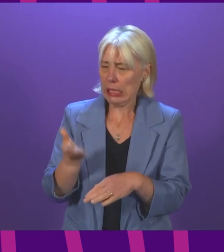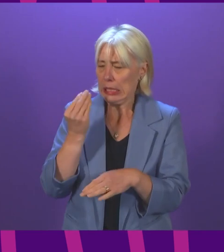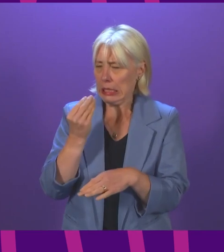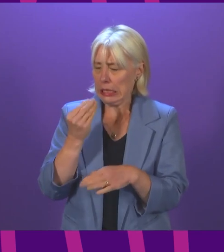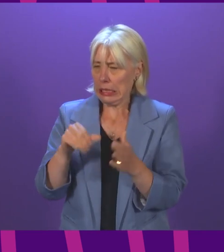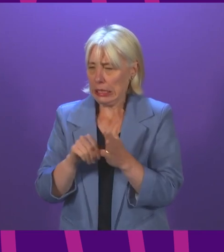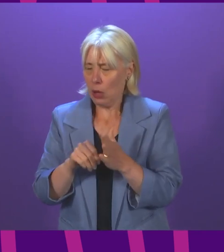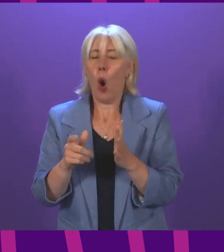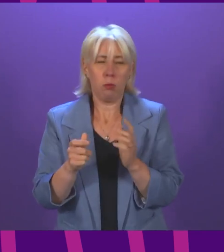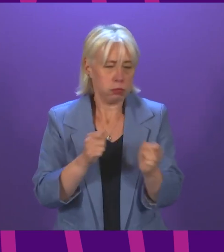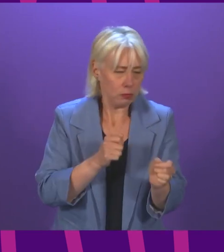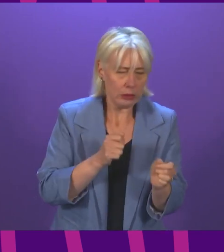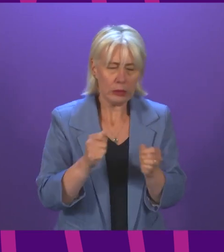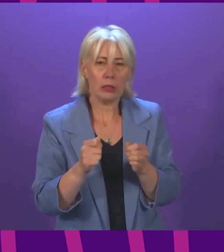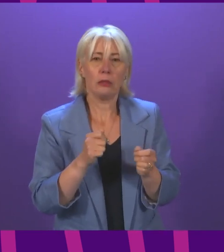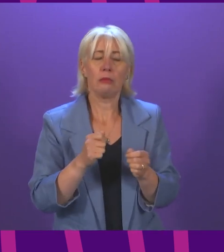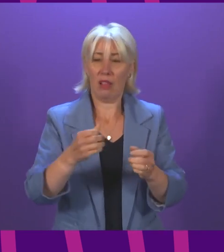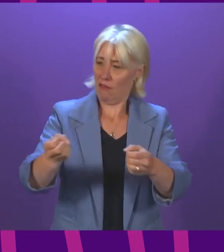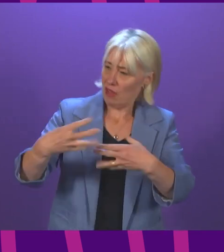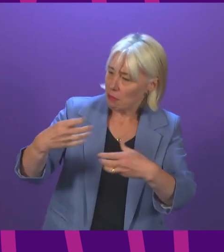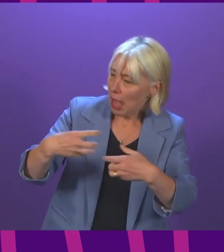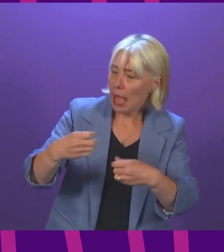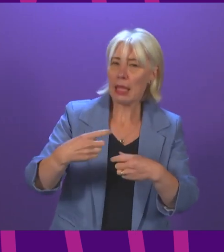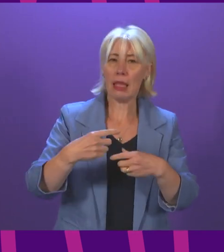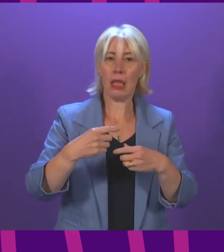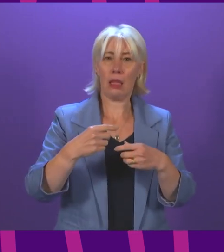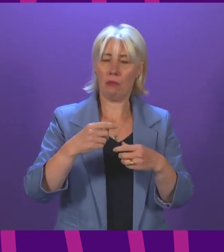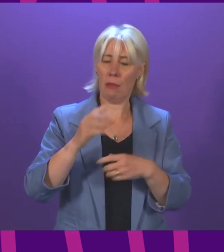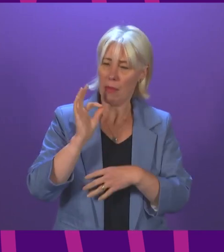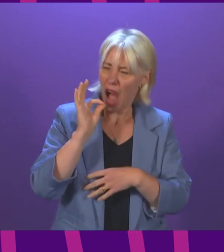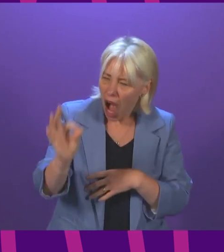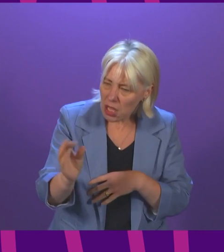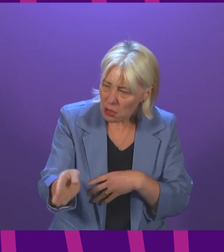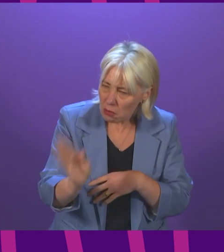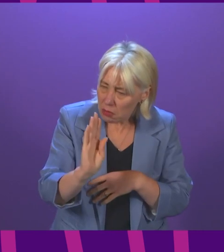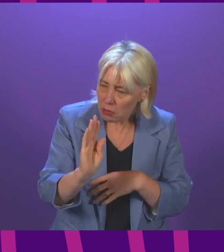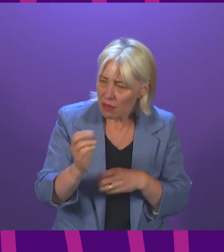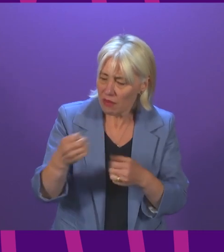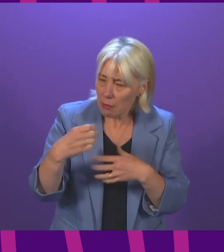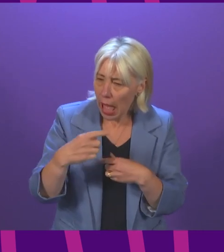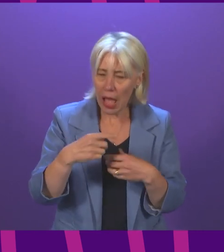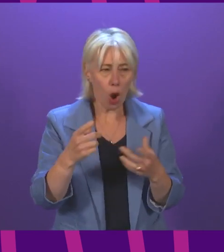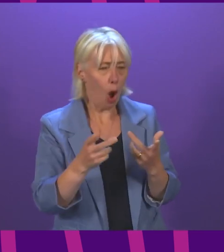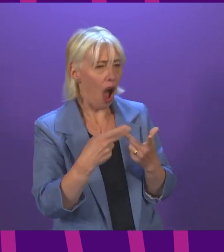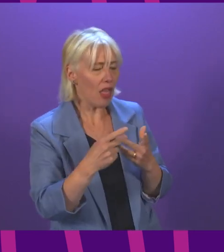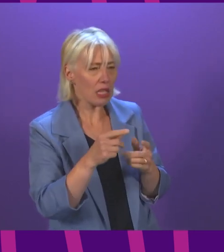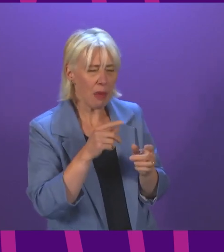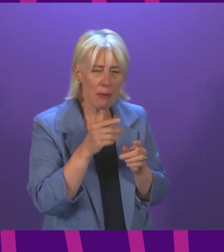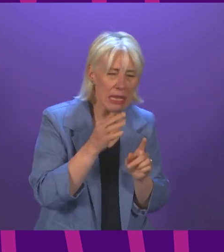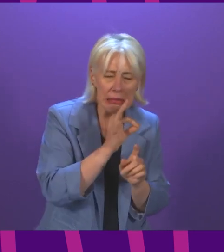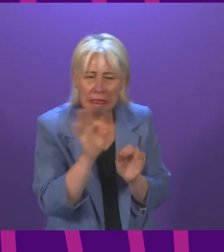our planning and delivery, regularly seeking feedback both from those directly and those that are indirectly involved in the programme.